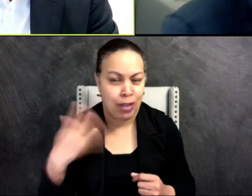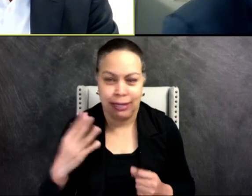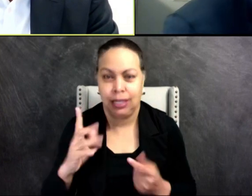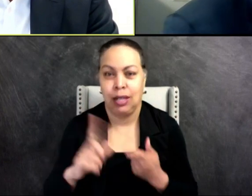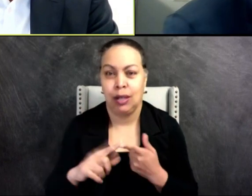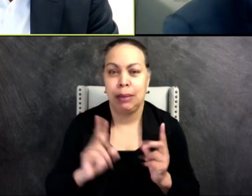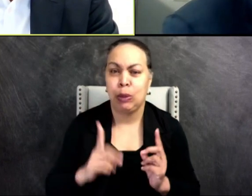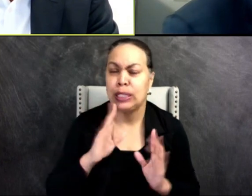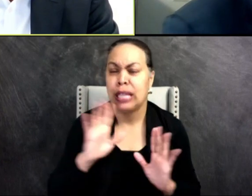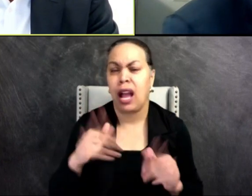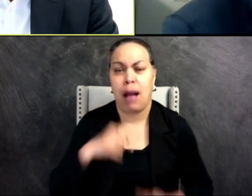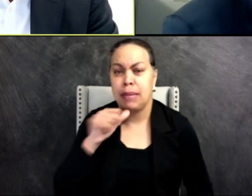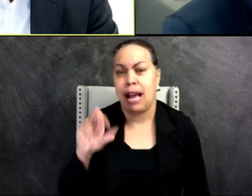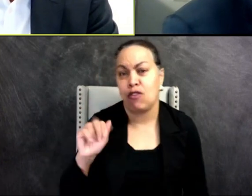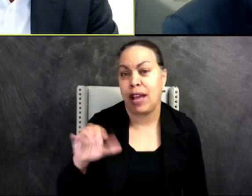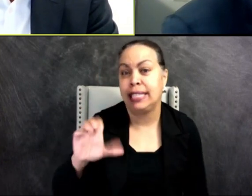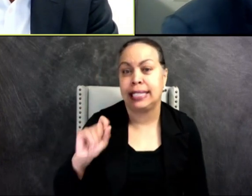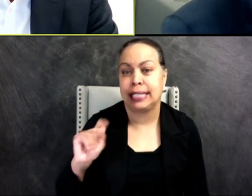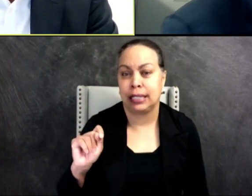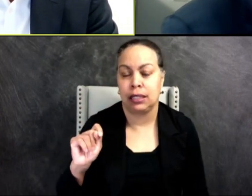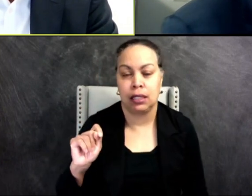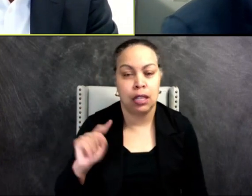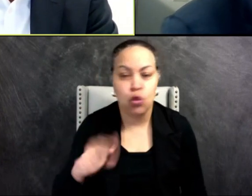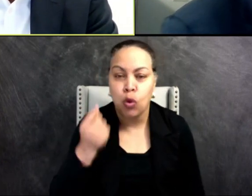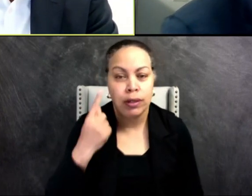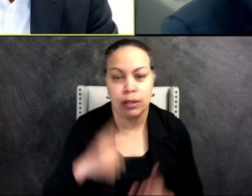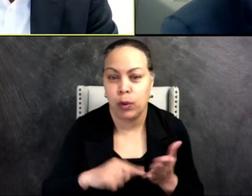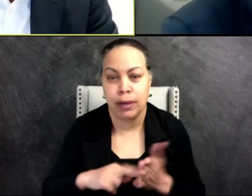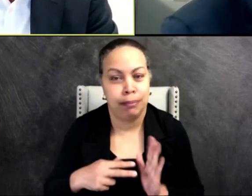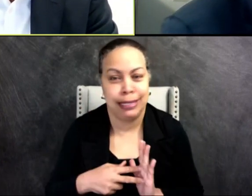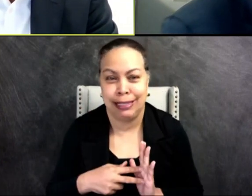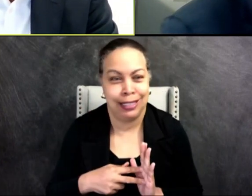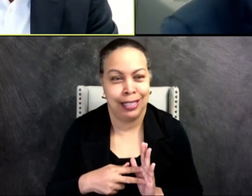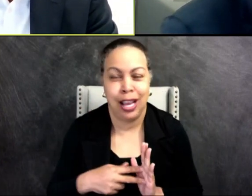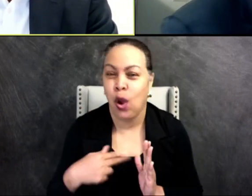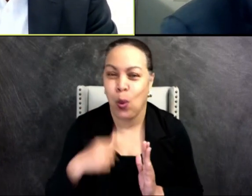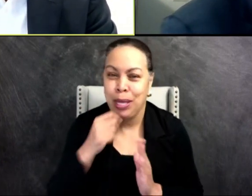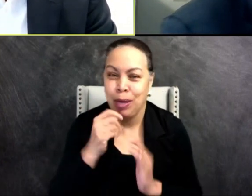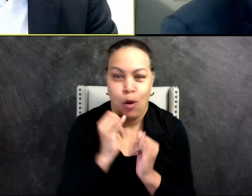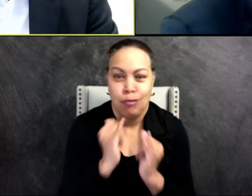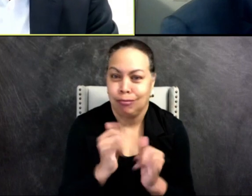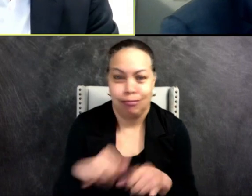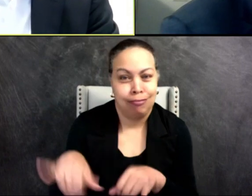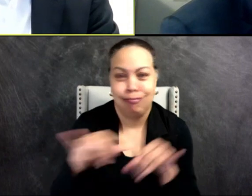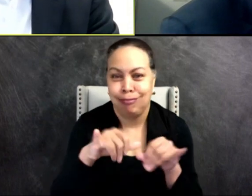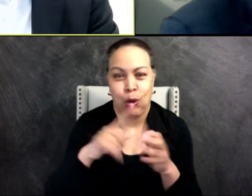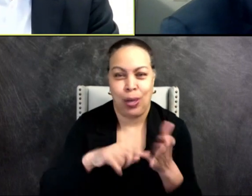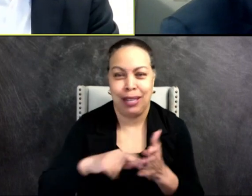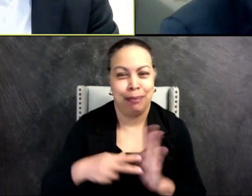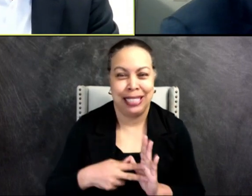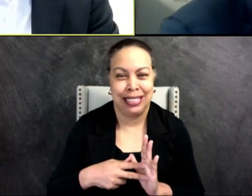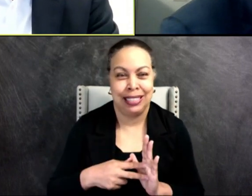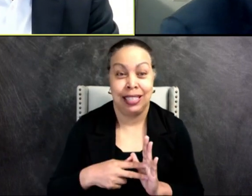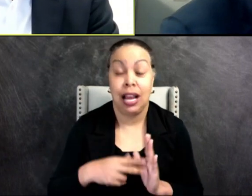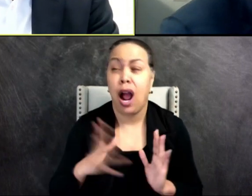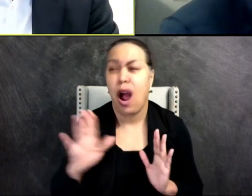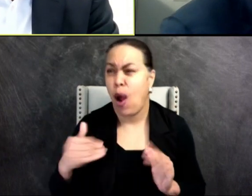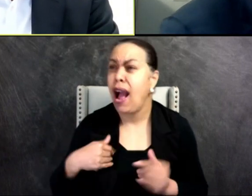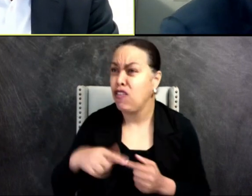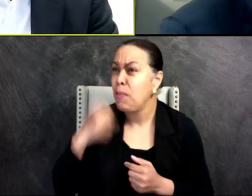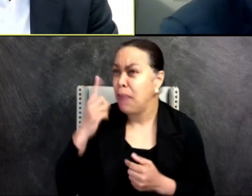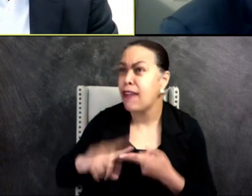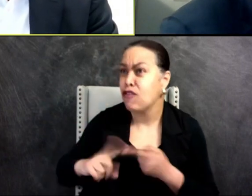someone says they're not racist, but they don't know what it means, right? That we don't have a common shared definition of it. And having a black friend or a